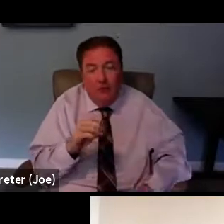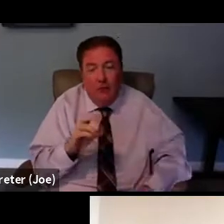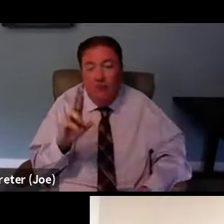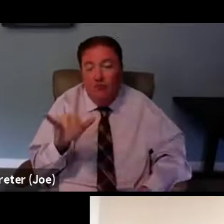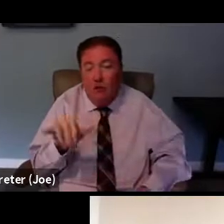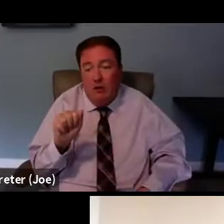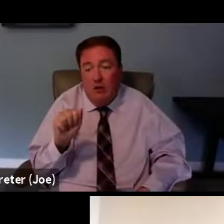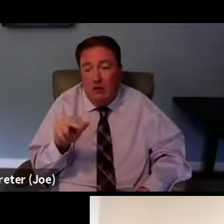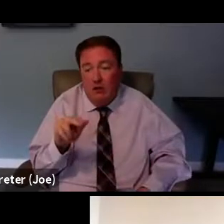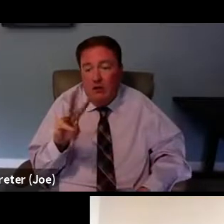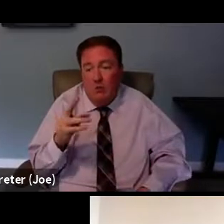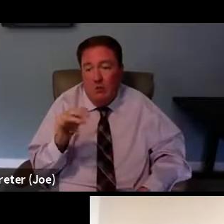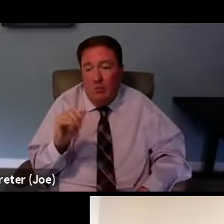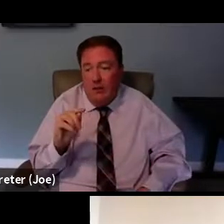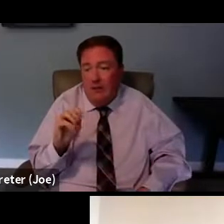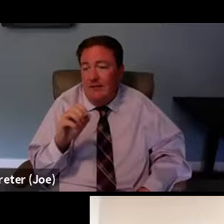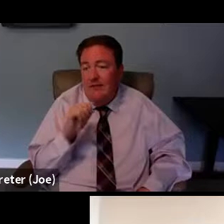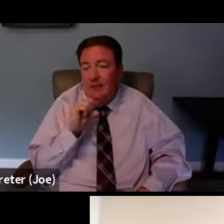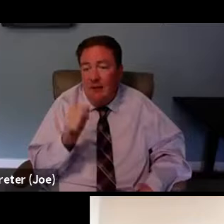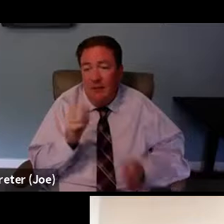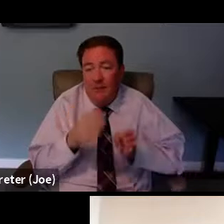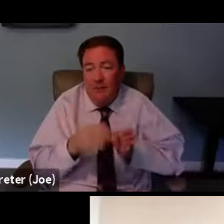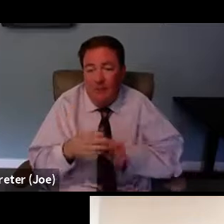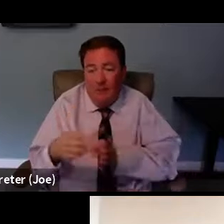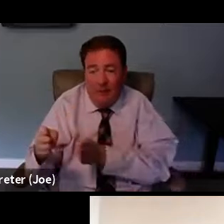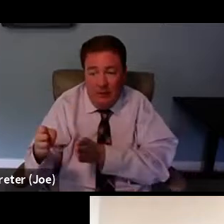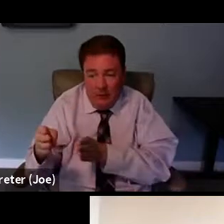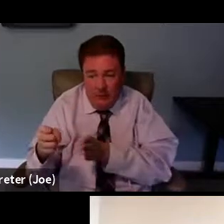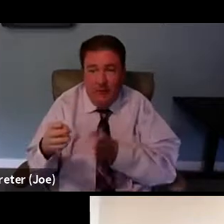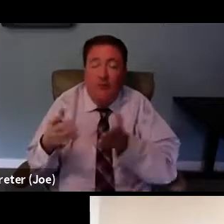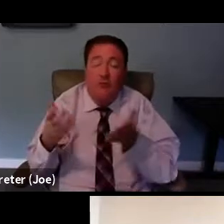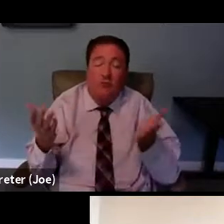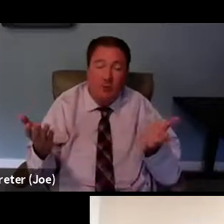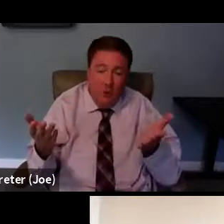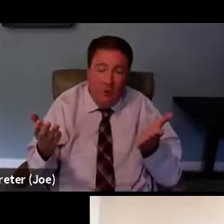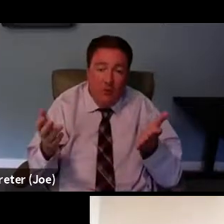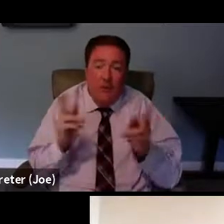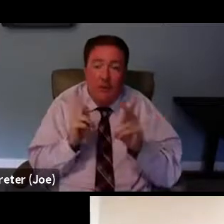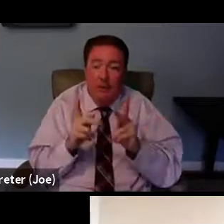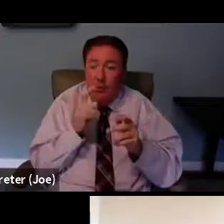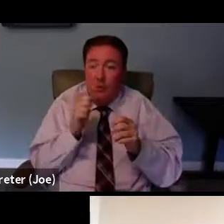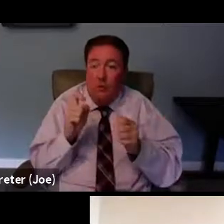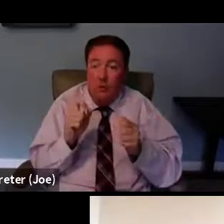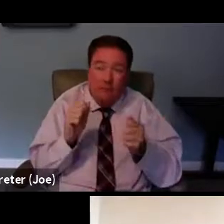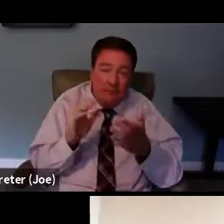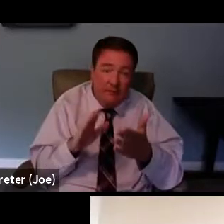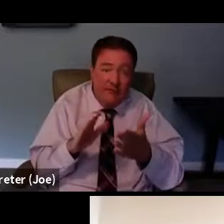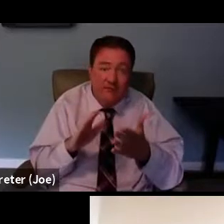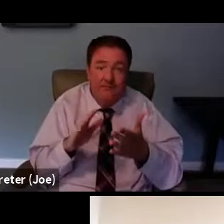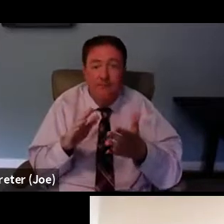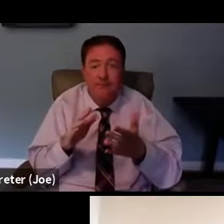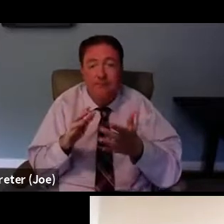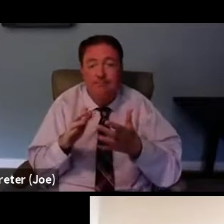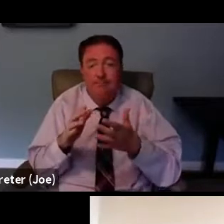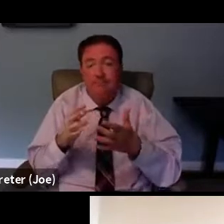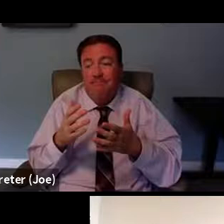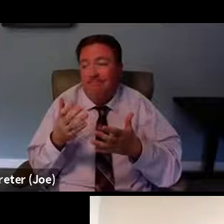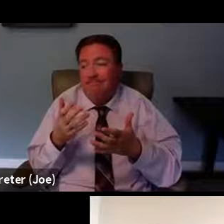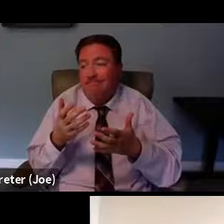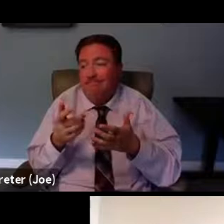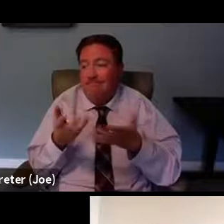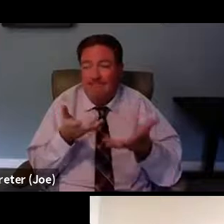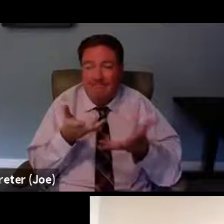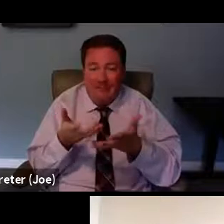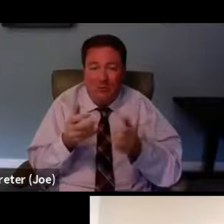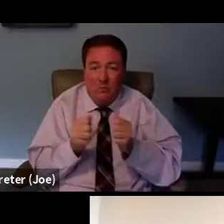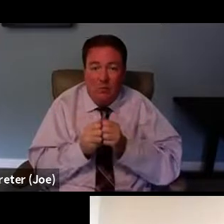is not prepared, you know, when, when people that have to deal with our living places where Medicaid is